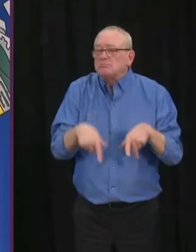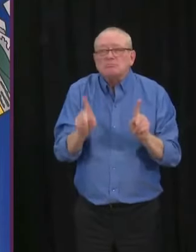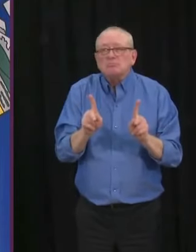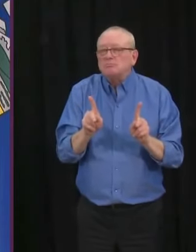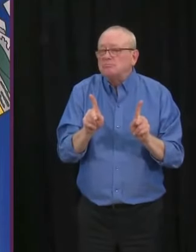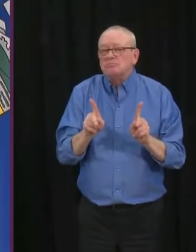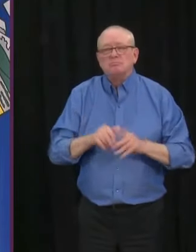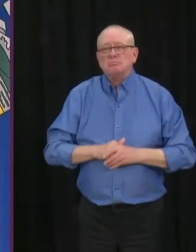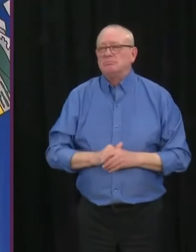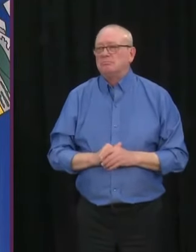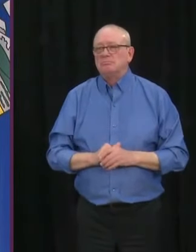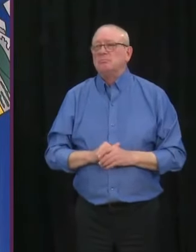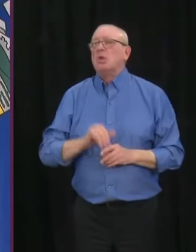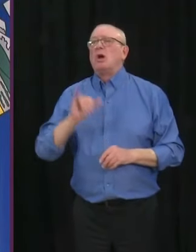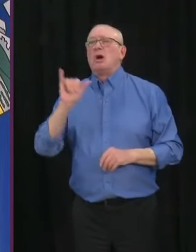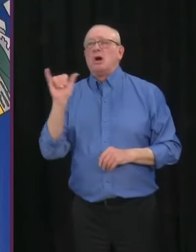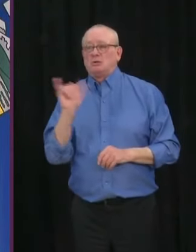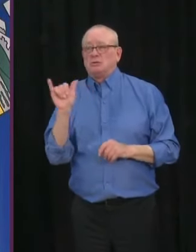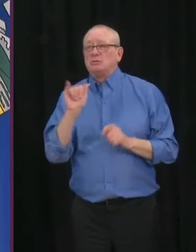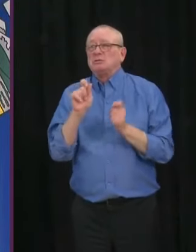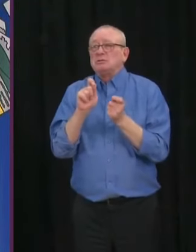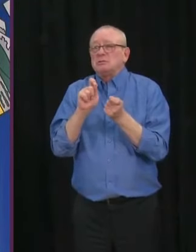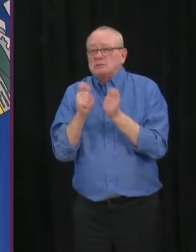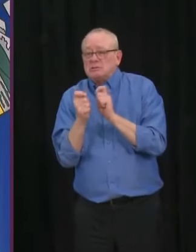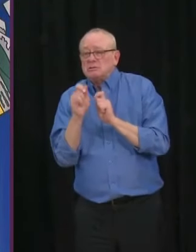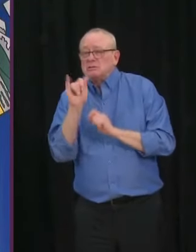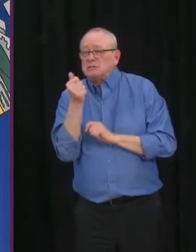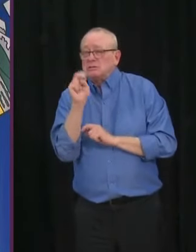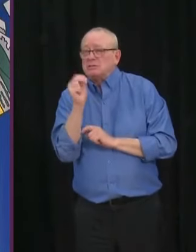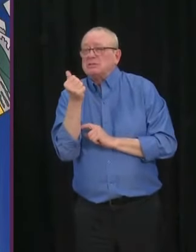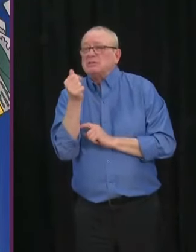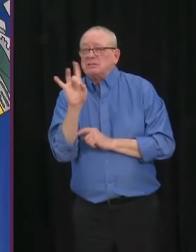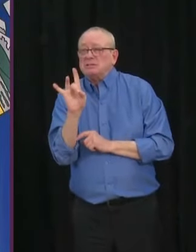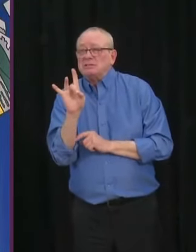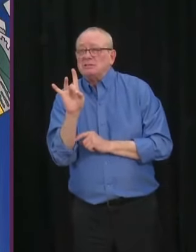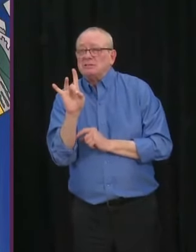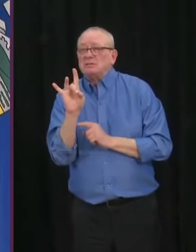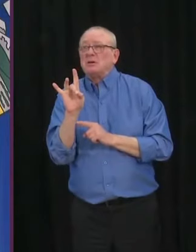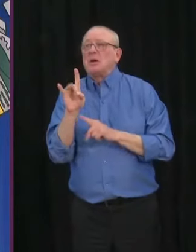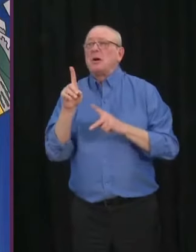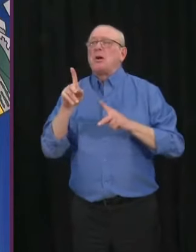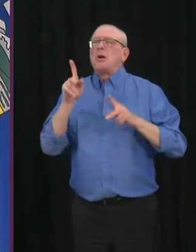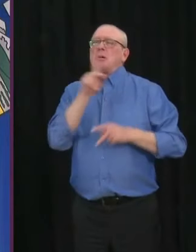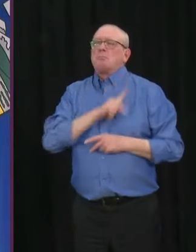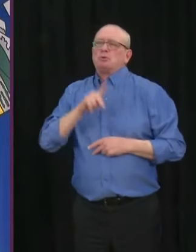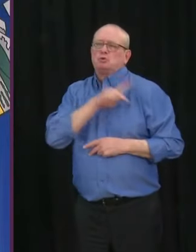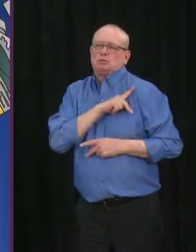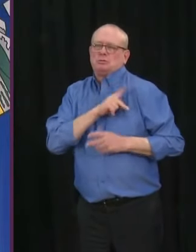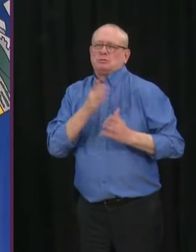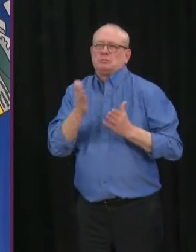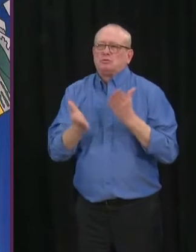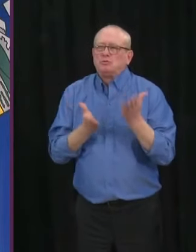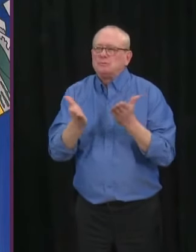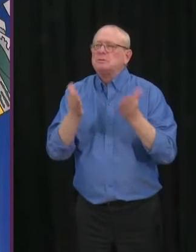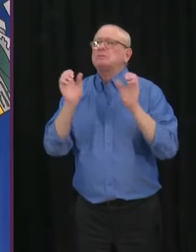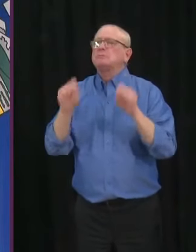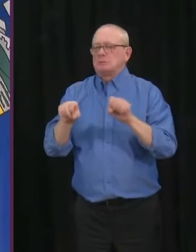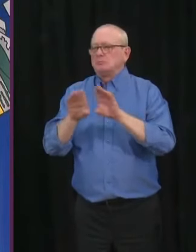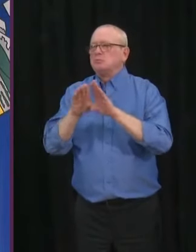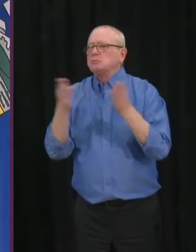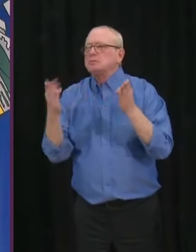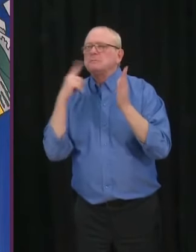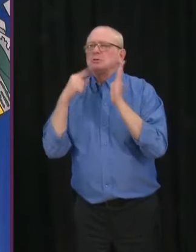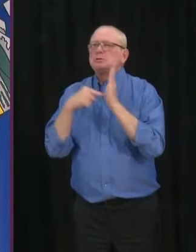and wellness services may reopen, but by appointment only. Now, these services include businesses like hair